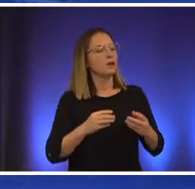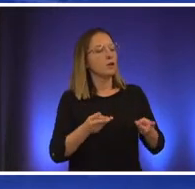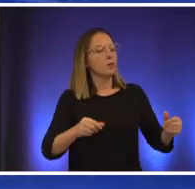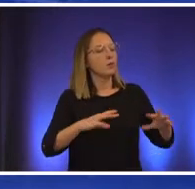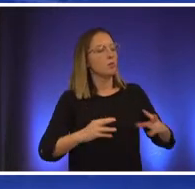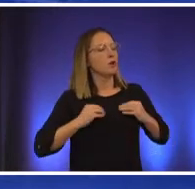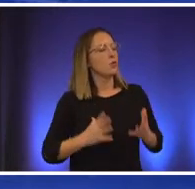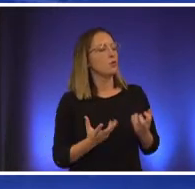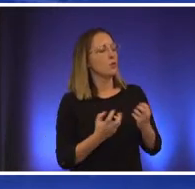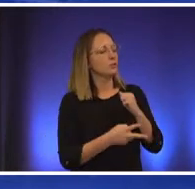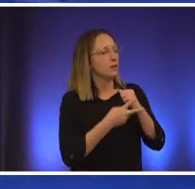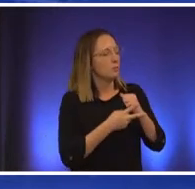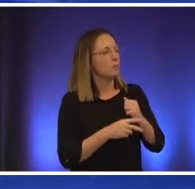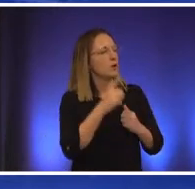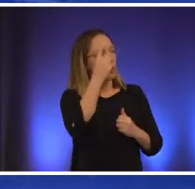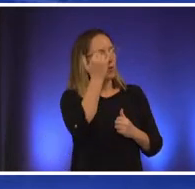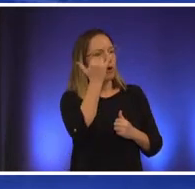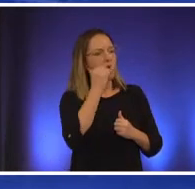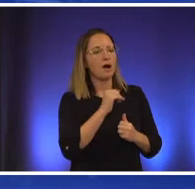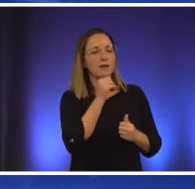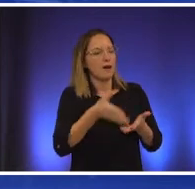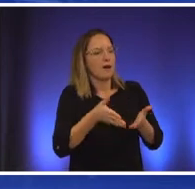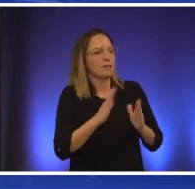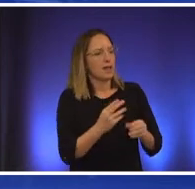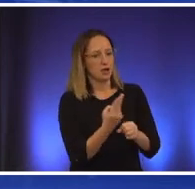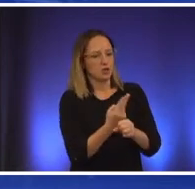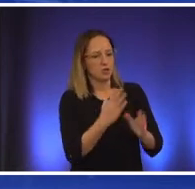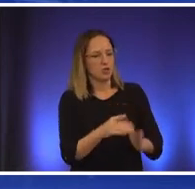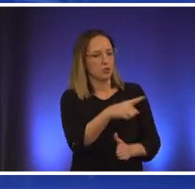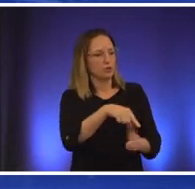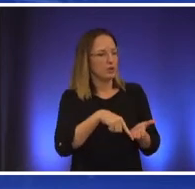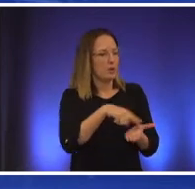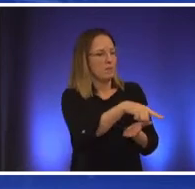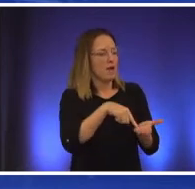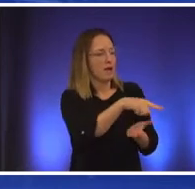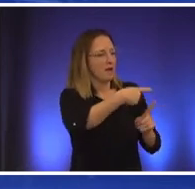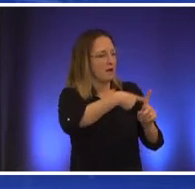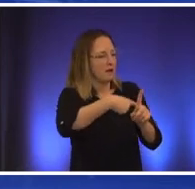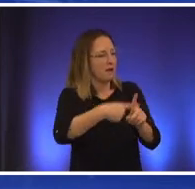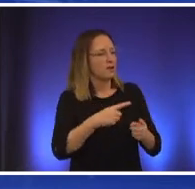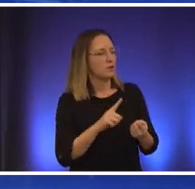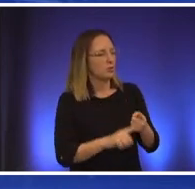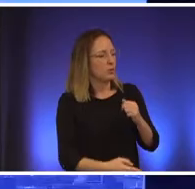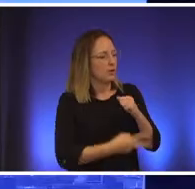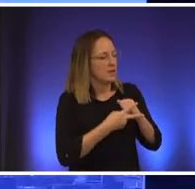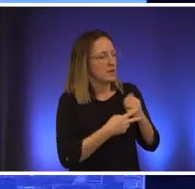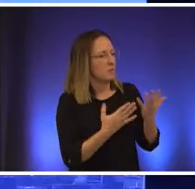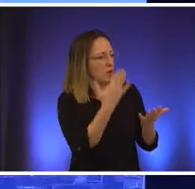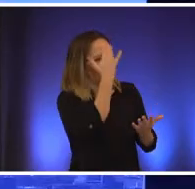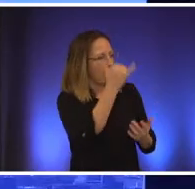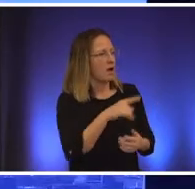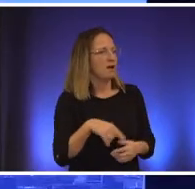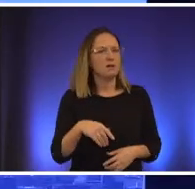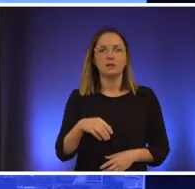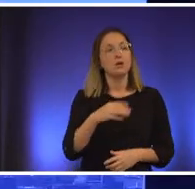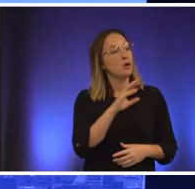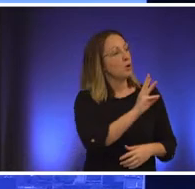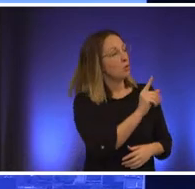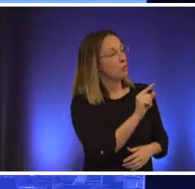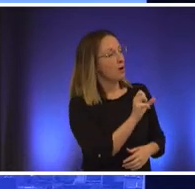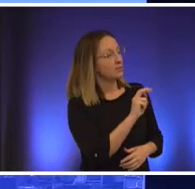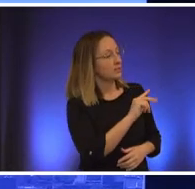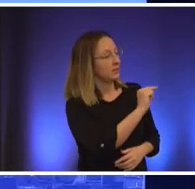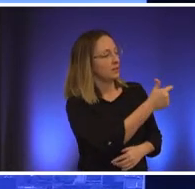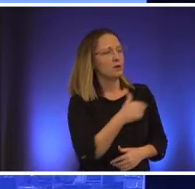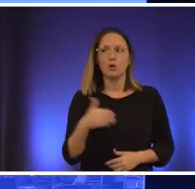golf course pay to keep it and why not let ut do what it wants to do with it senator watson there's a lot packed into that question um well